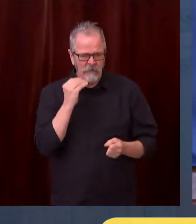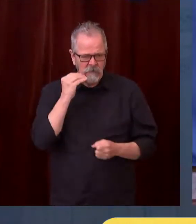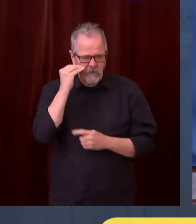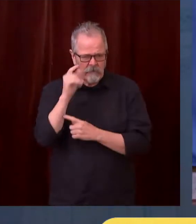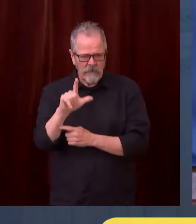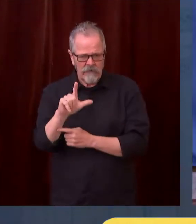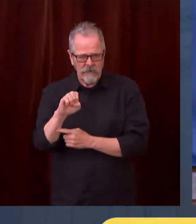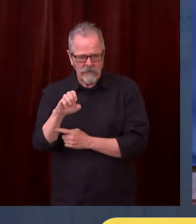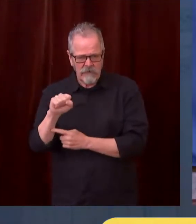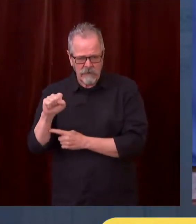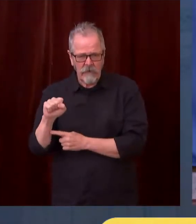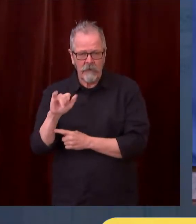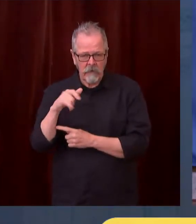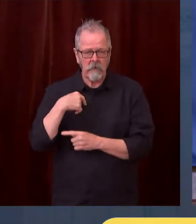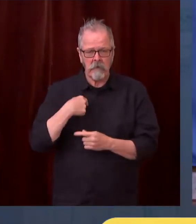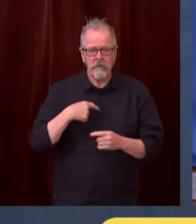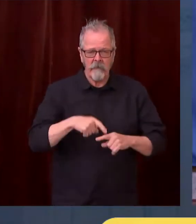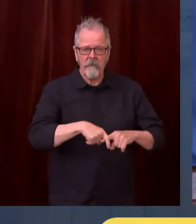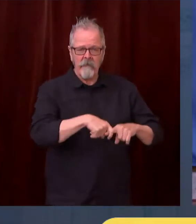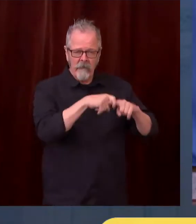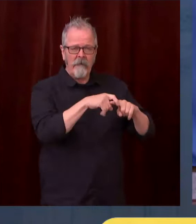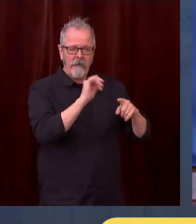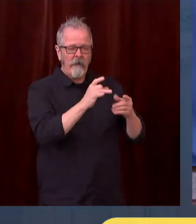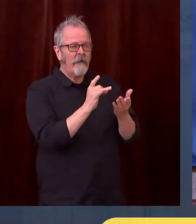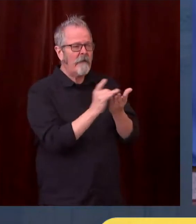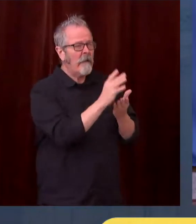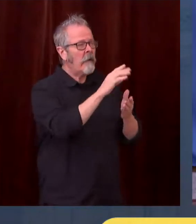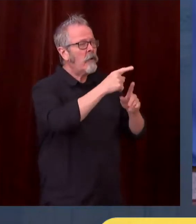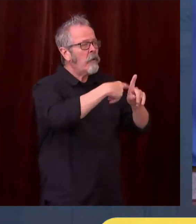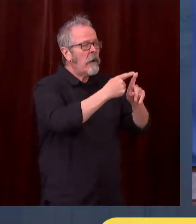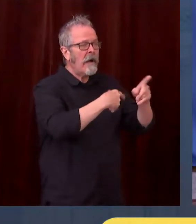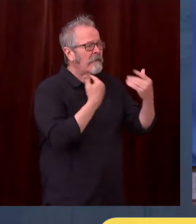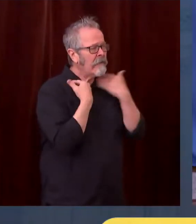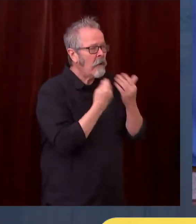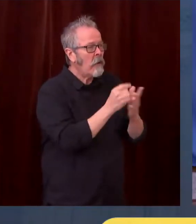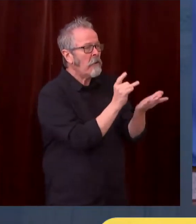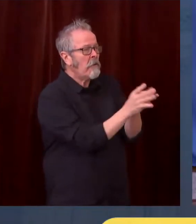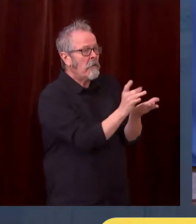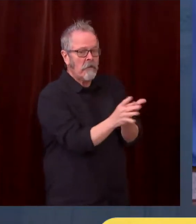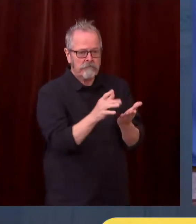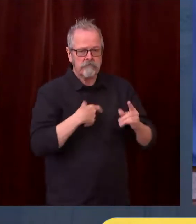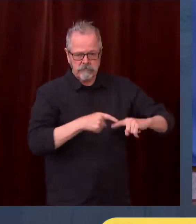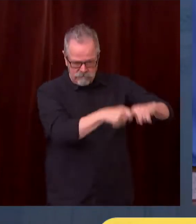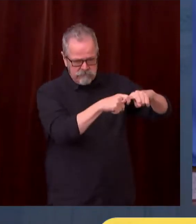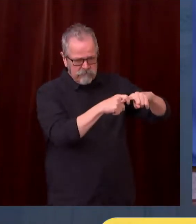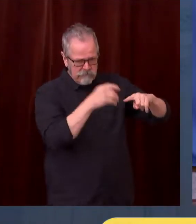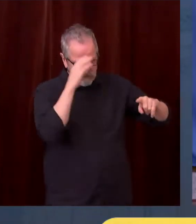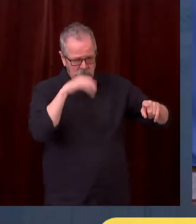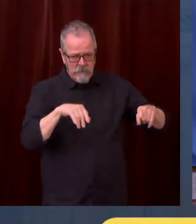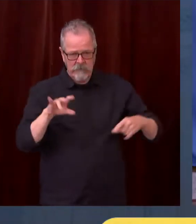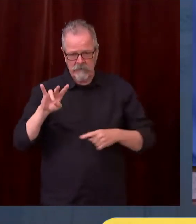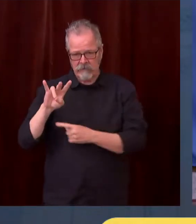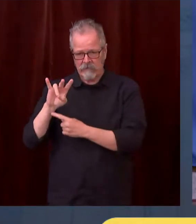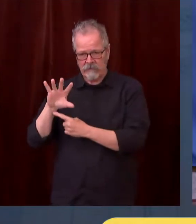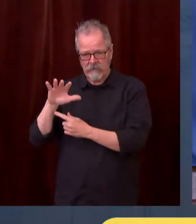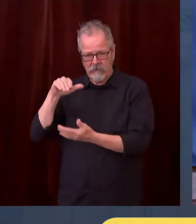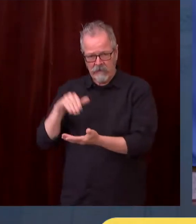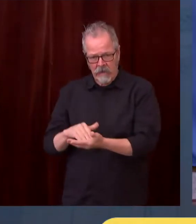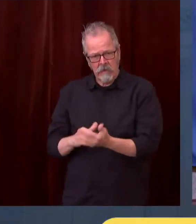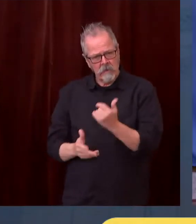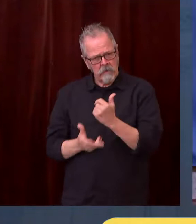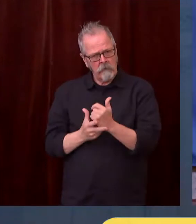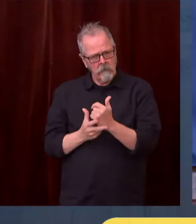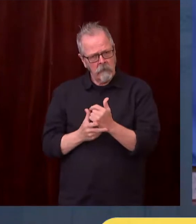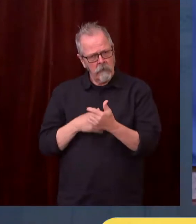it's kept about 75,000 people from becoming unhoused, there's more work to do. I'd like to thank the landlords and the